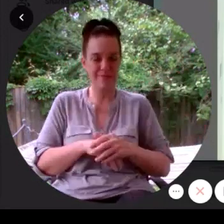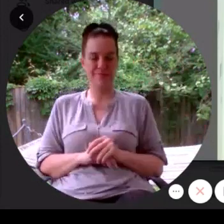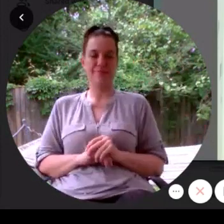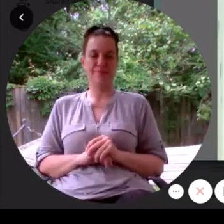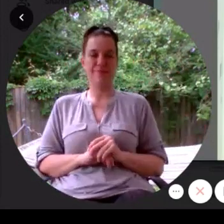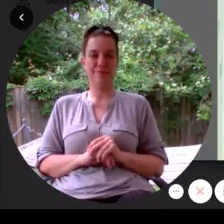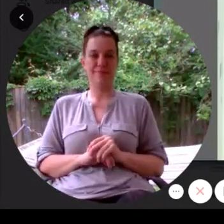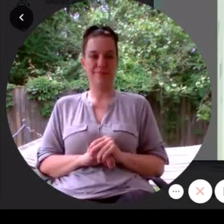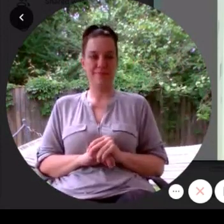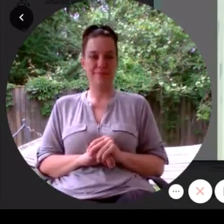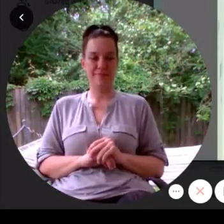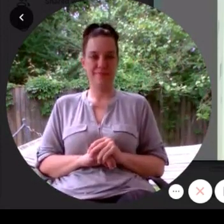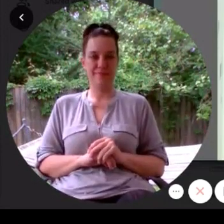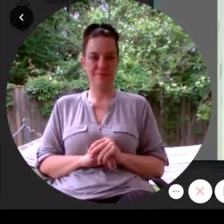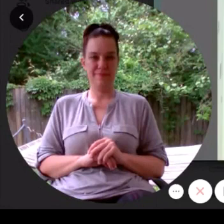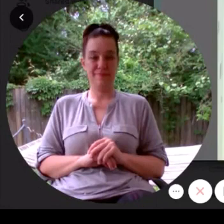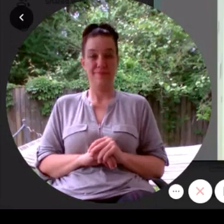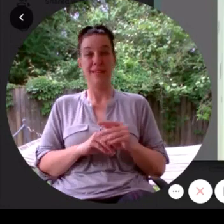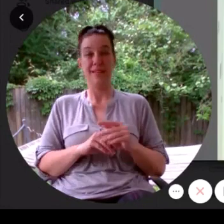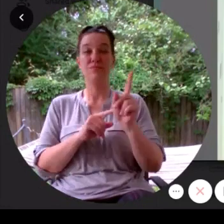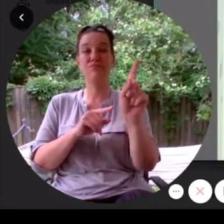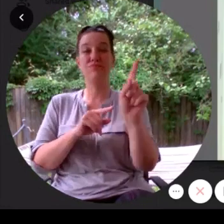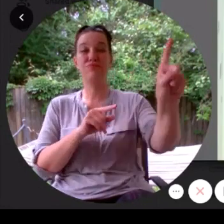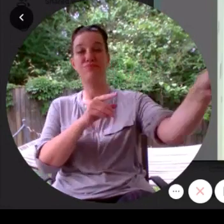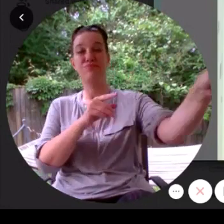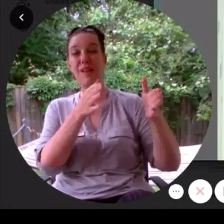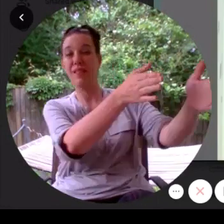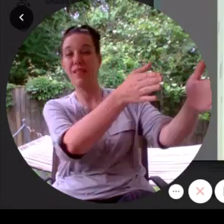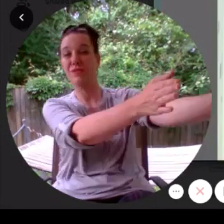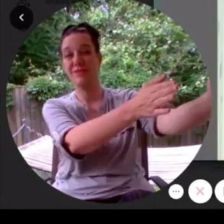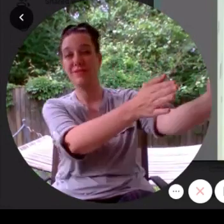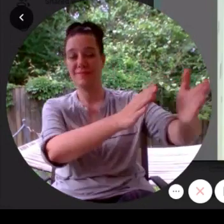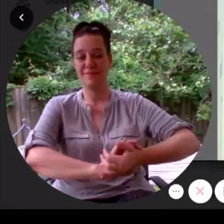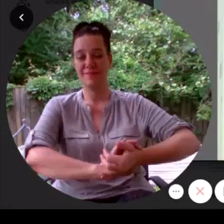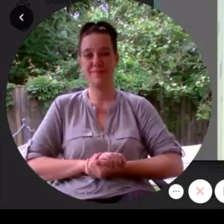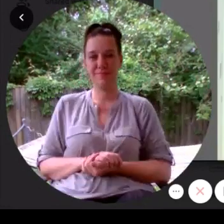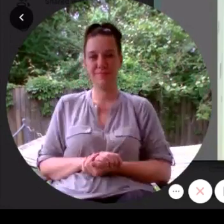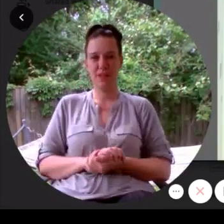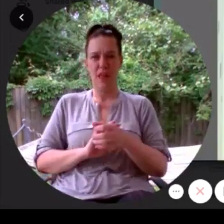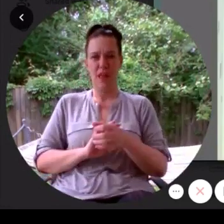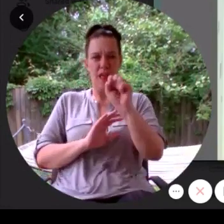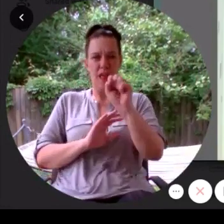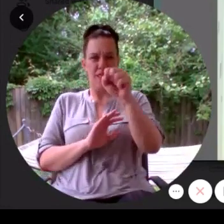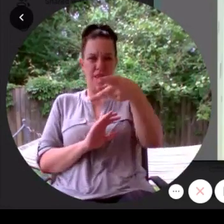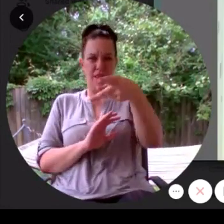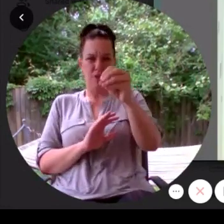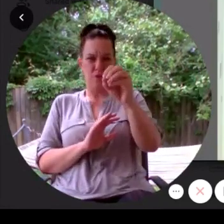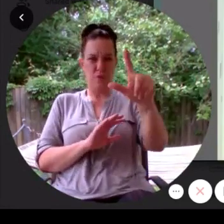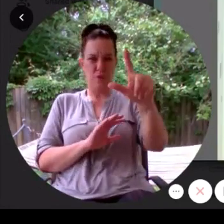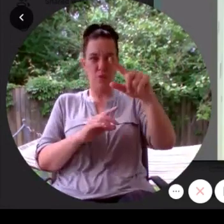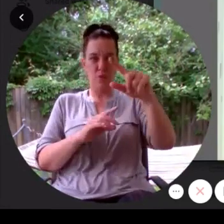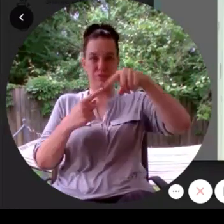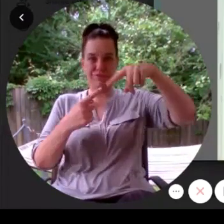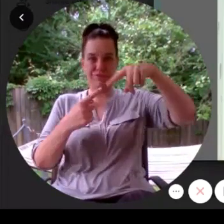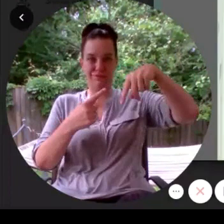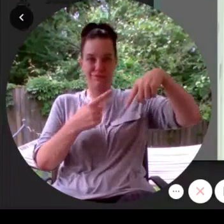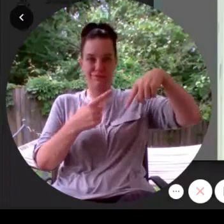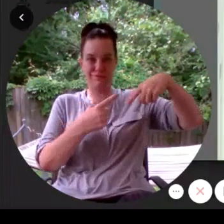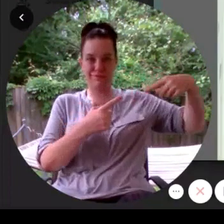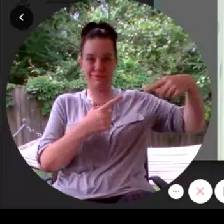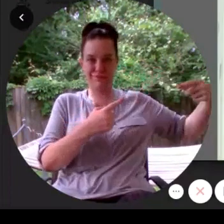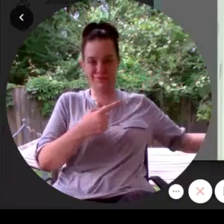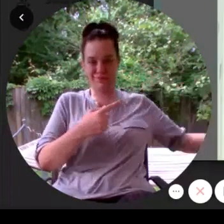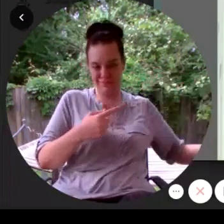And took off down the street. The spool unwinding in